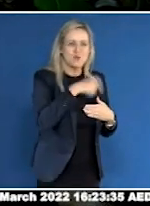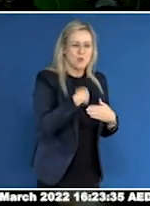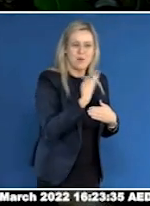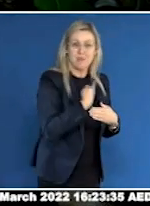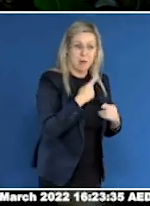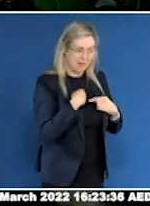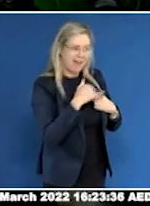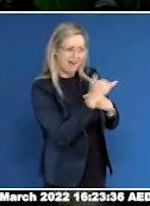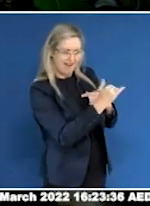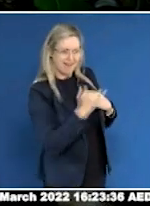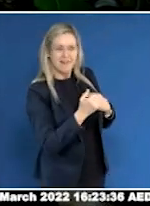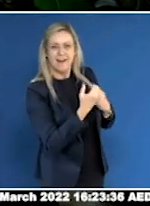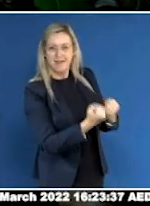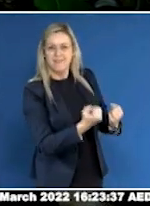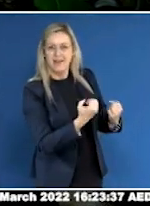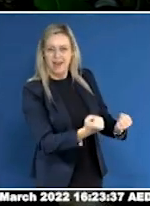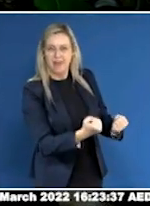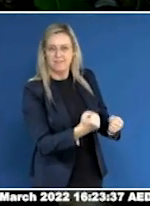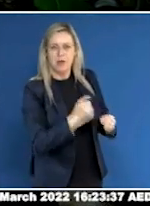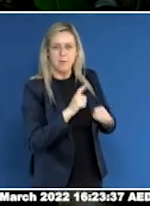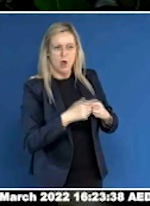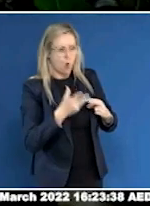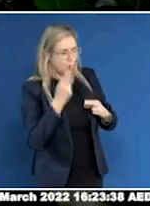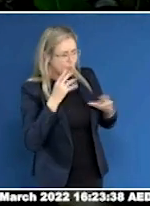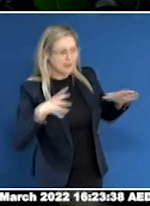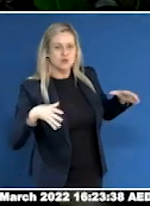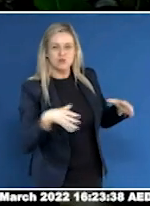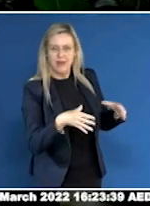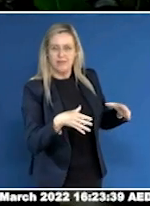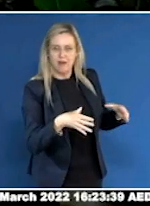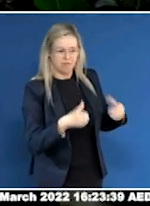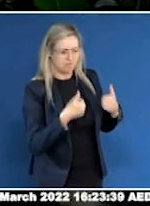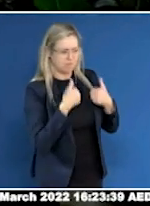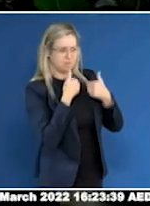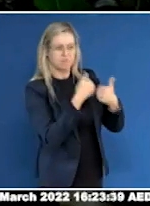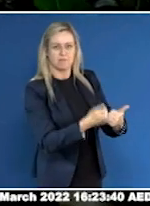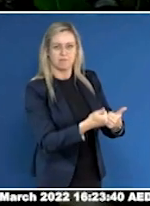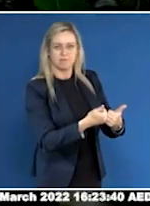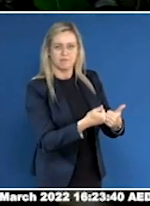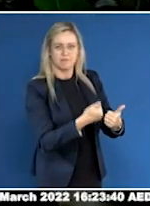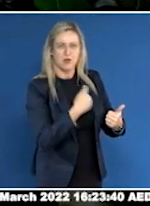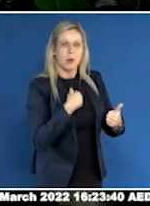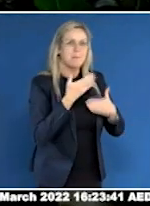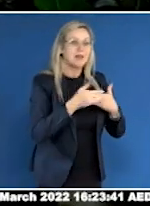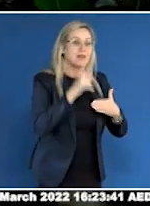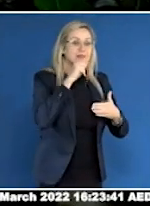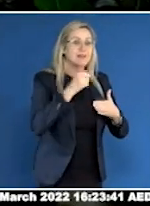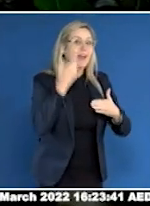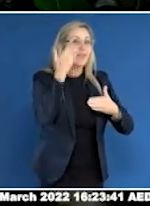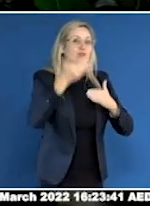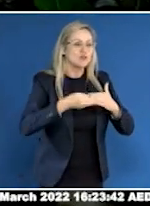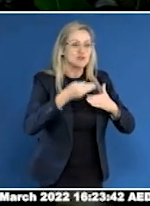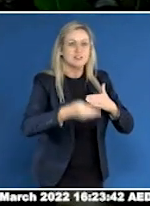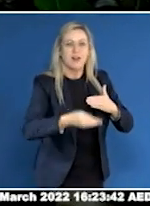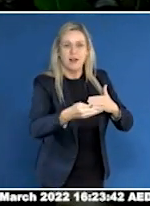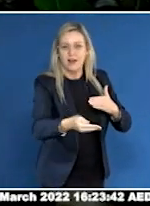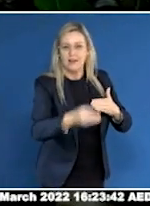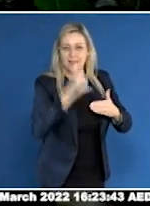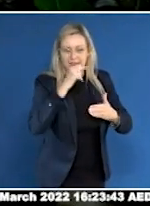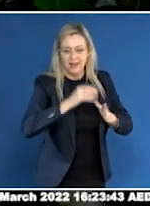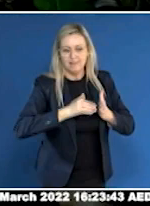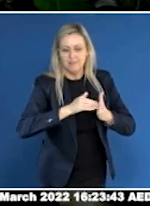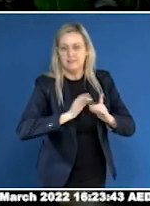social connection, you are protecting the future generations, I mean the current, but the future